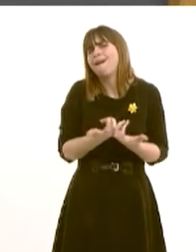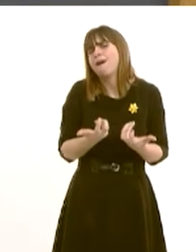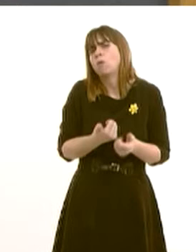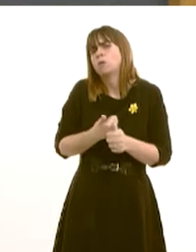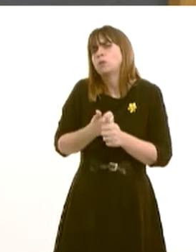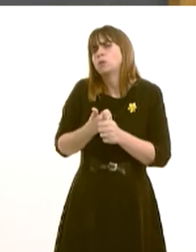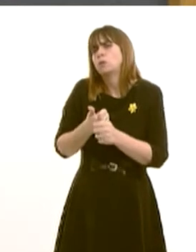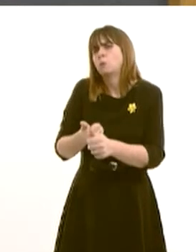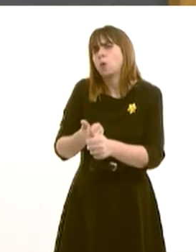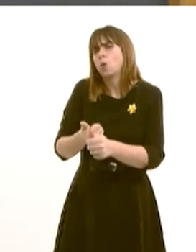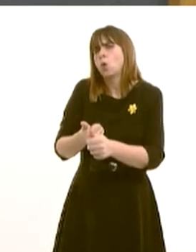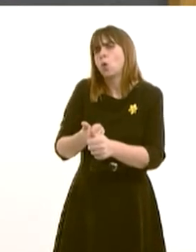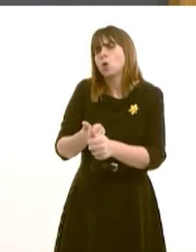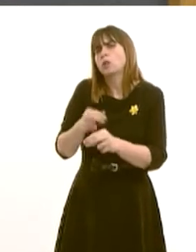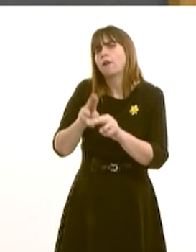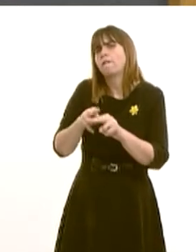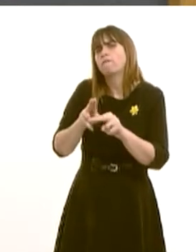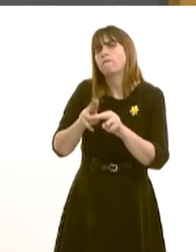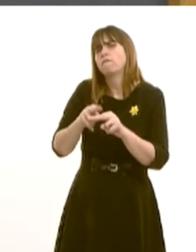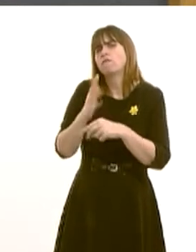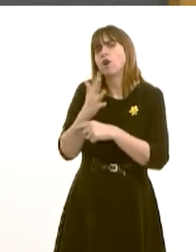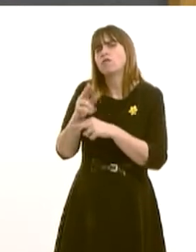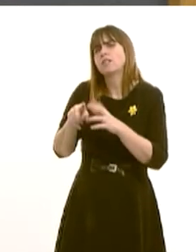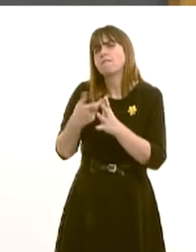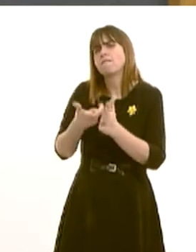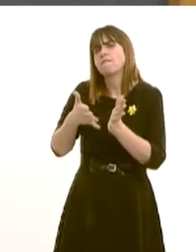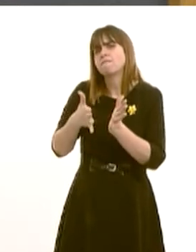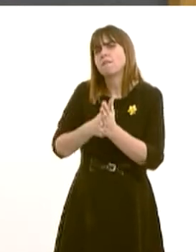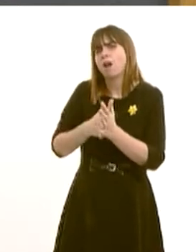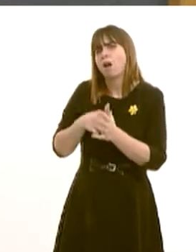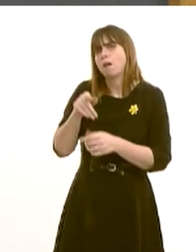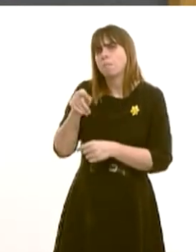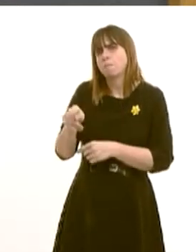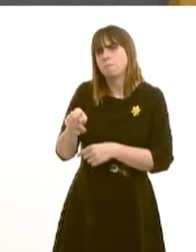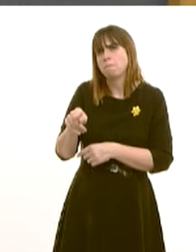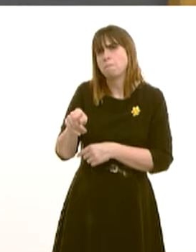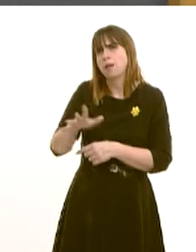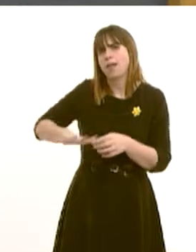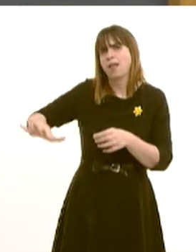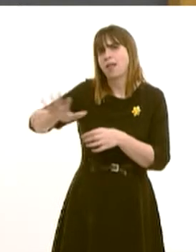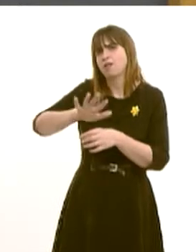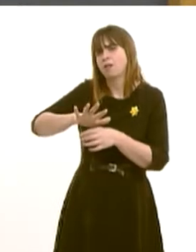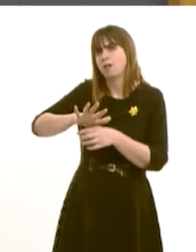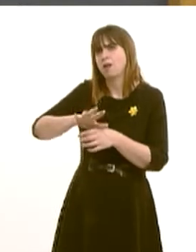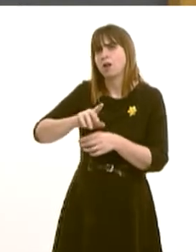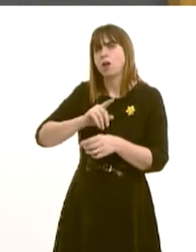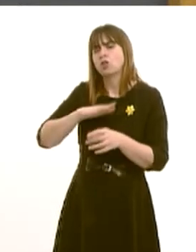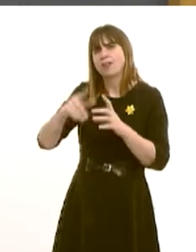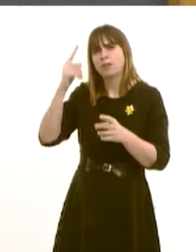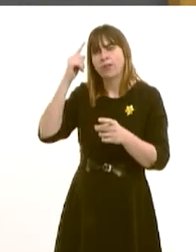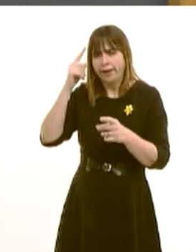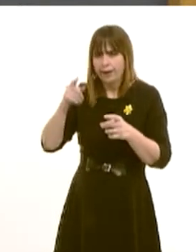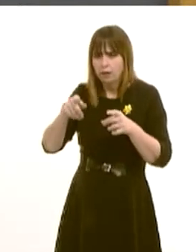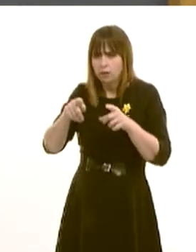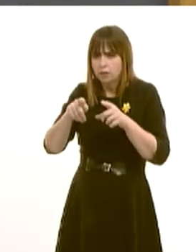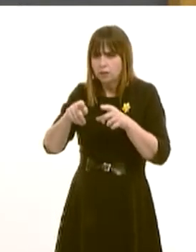Healthcare's operations at Forest Farm in my constituency in Cardiff North? Perhaps to diversify in